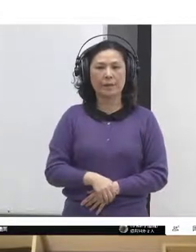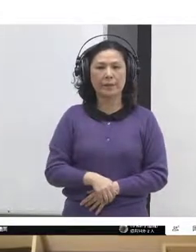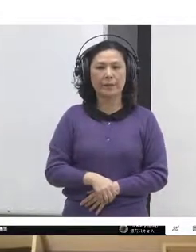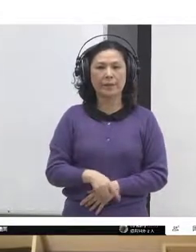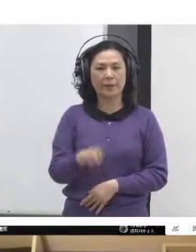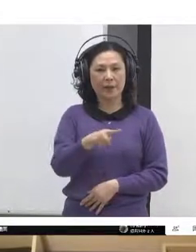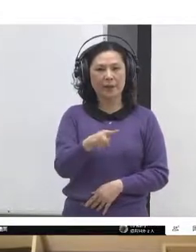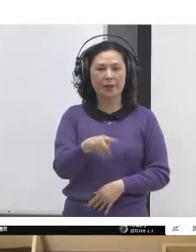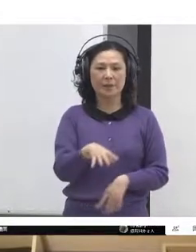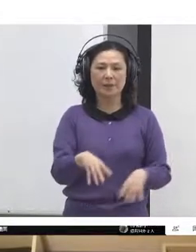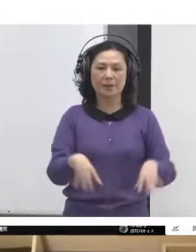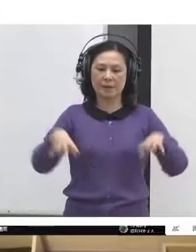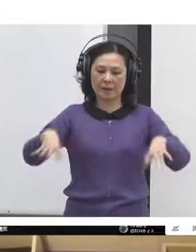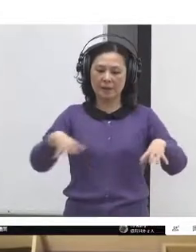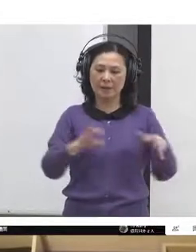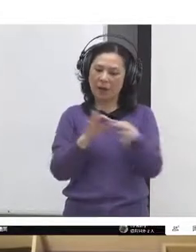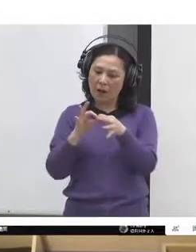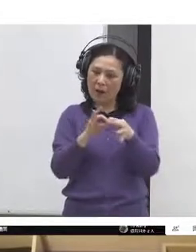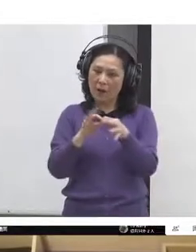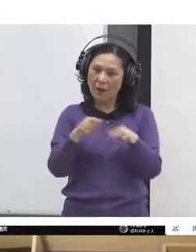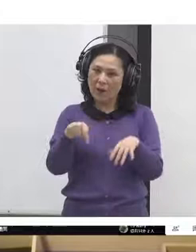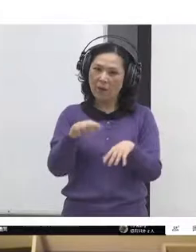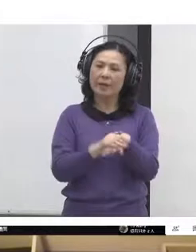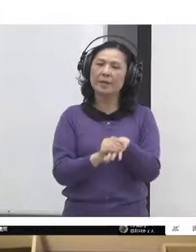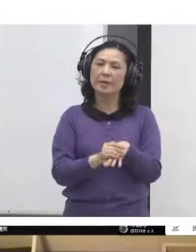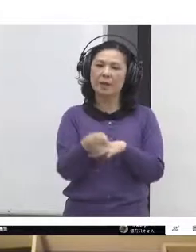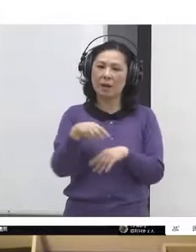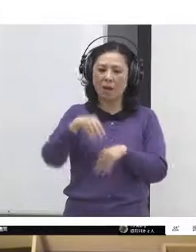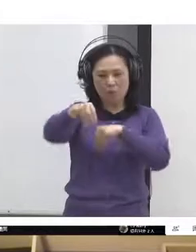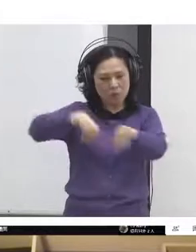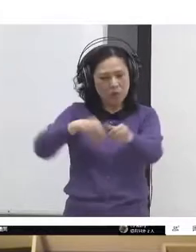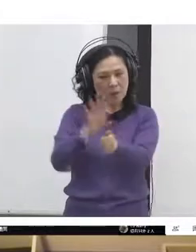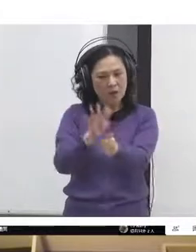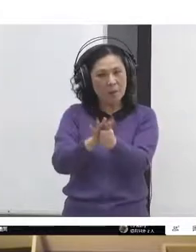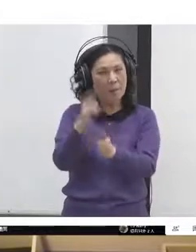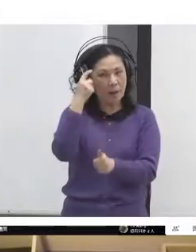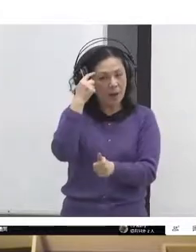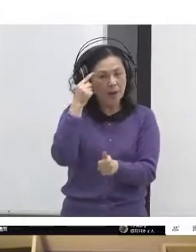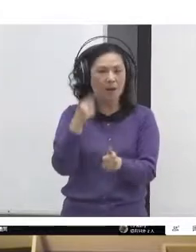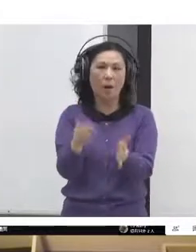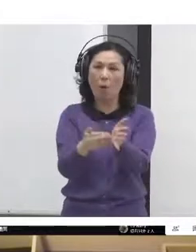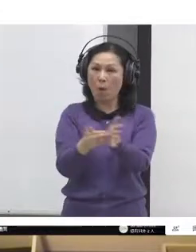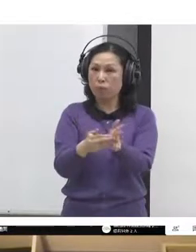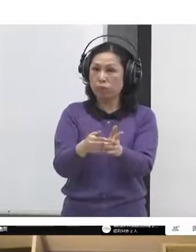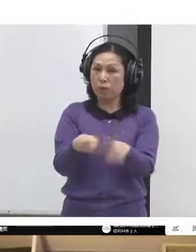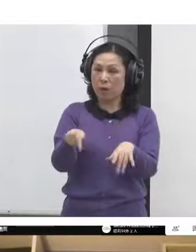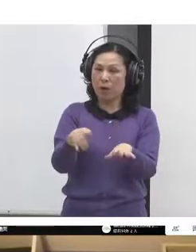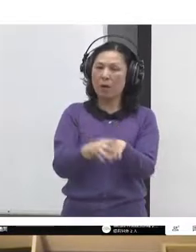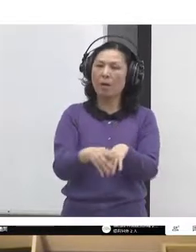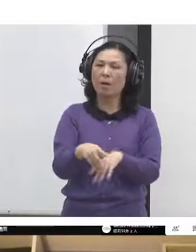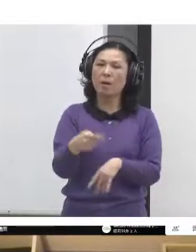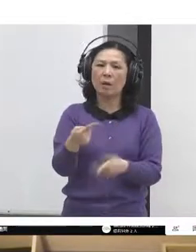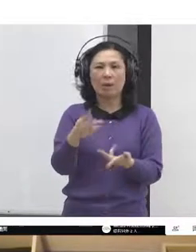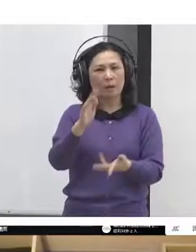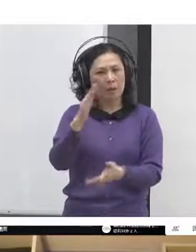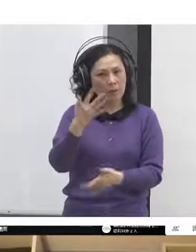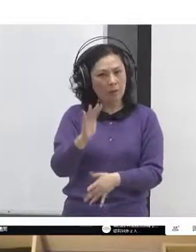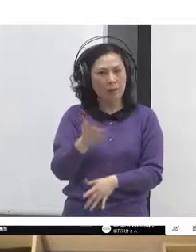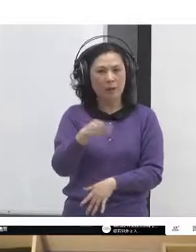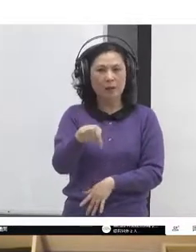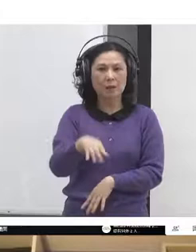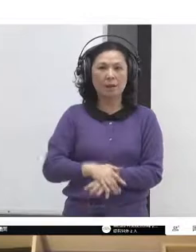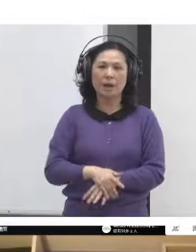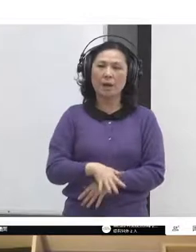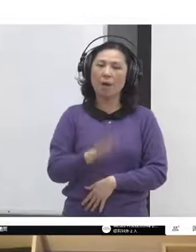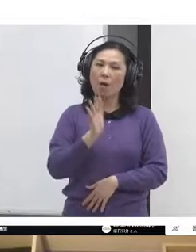even within a deliberative session, rather than just launching and saying, OK, here's the facts. Here's your chance to discuss it. And